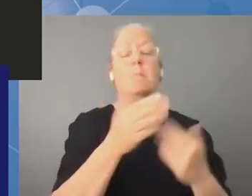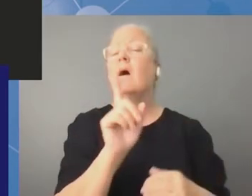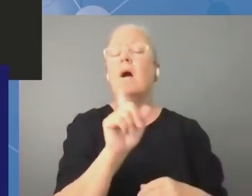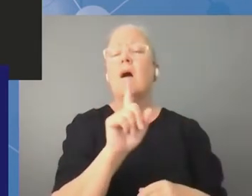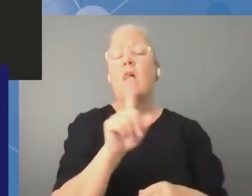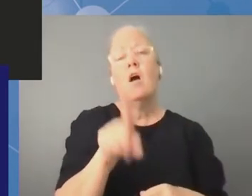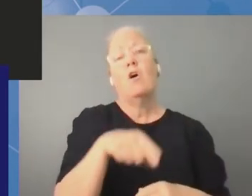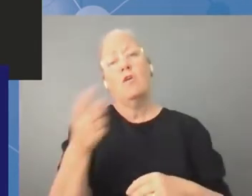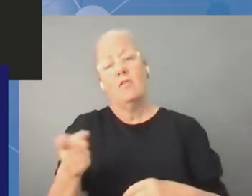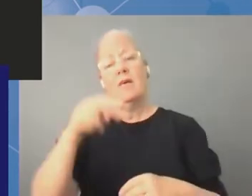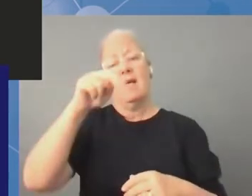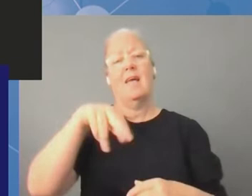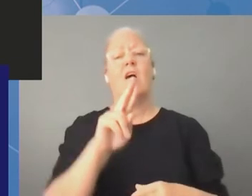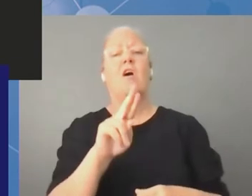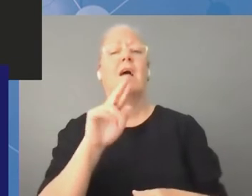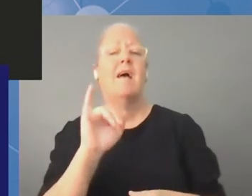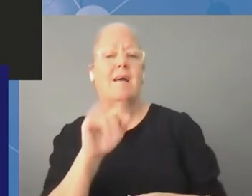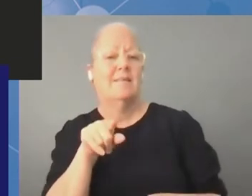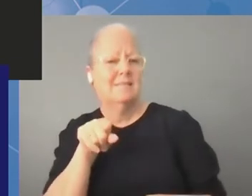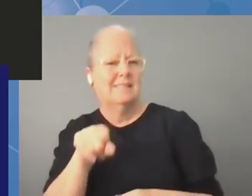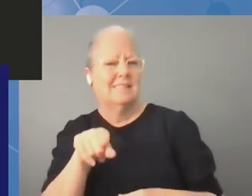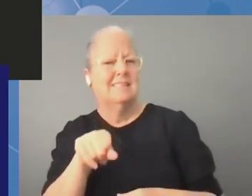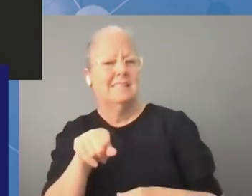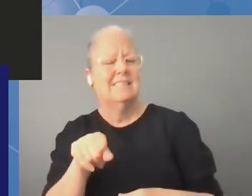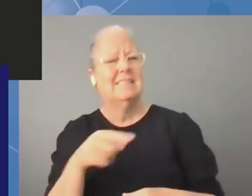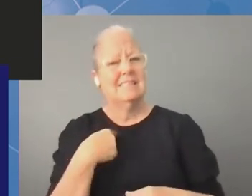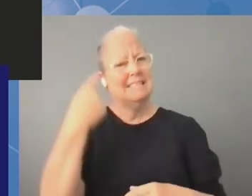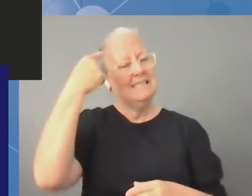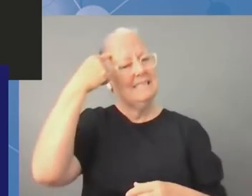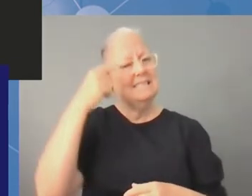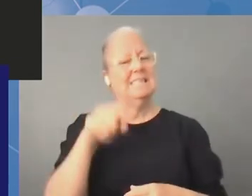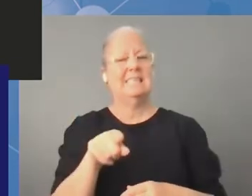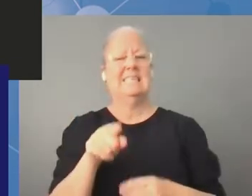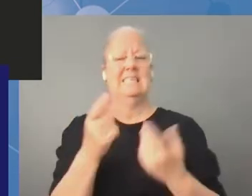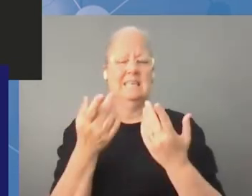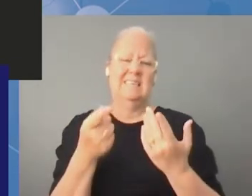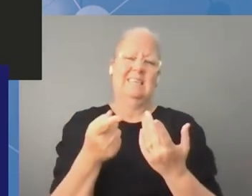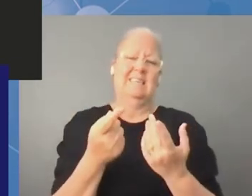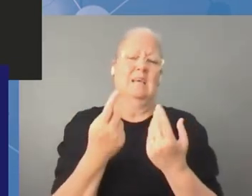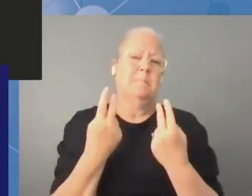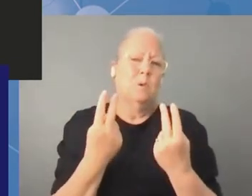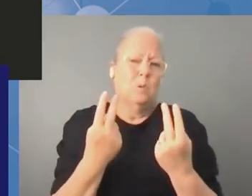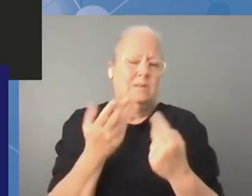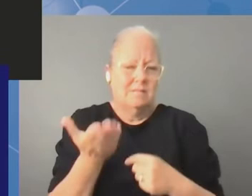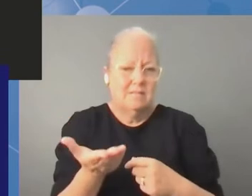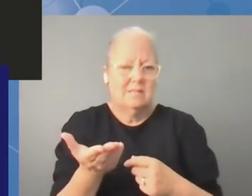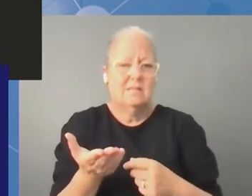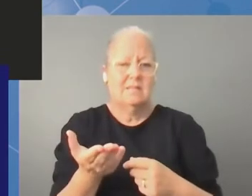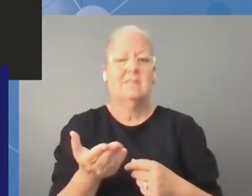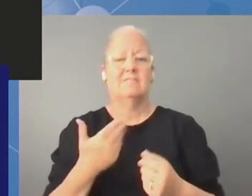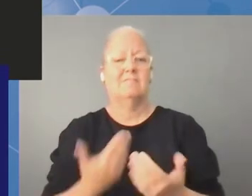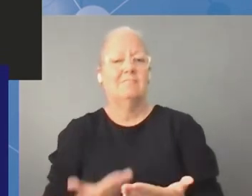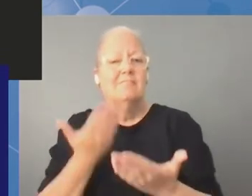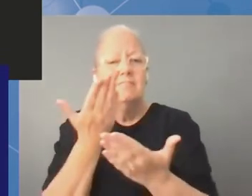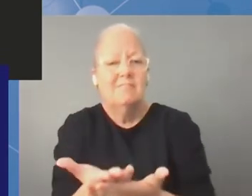nri uh as well that is the uh that is uh what i would like to uh raise reach out to